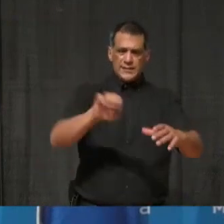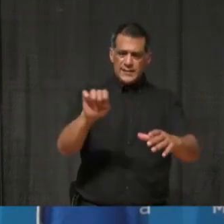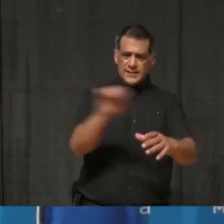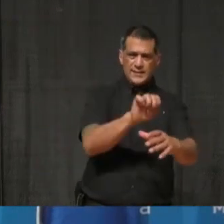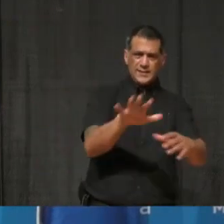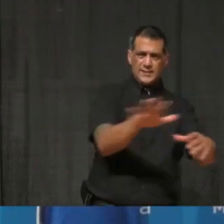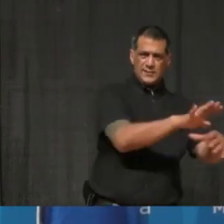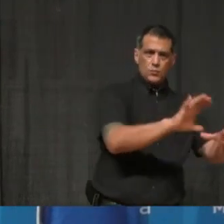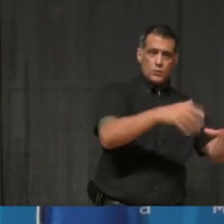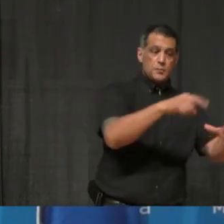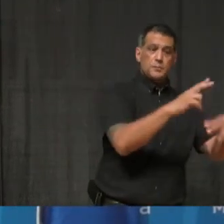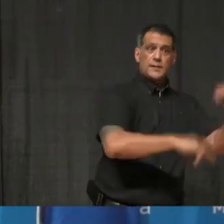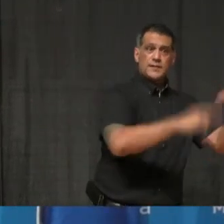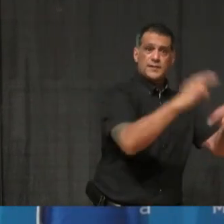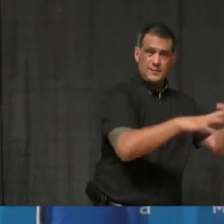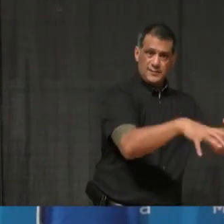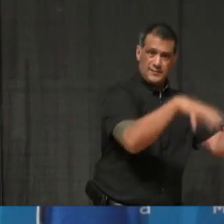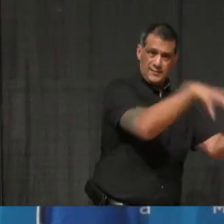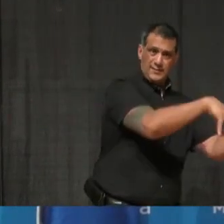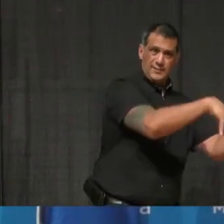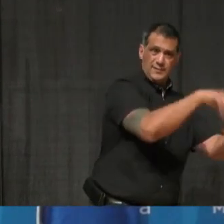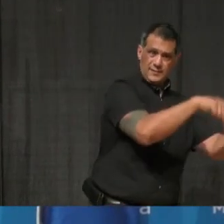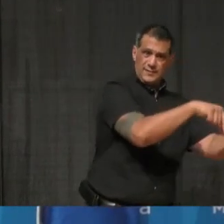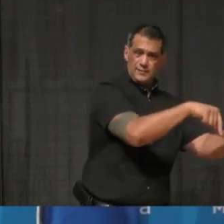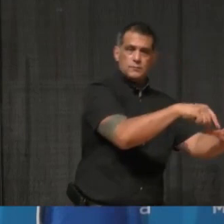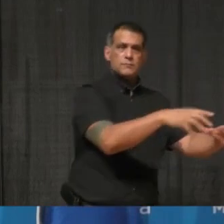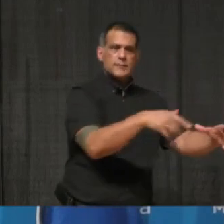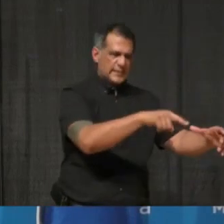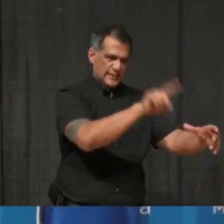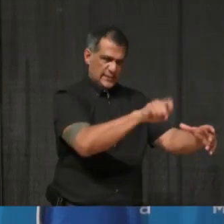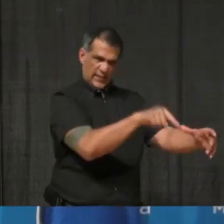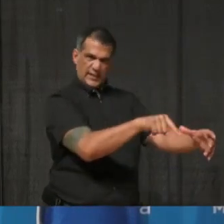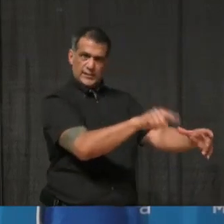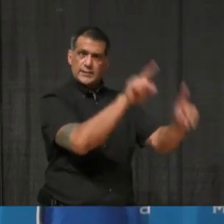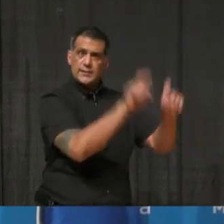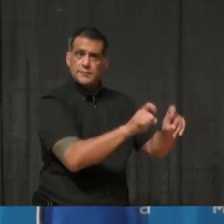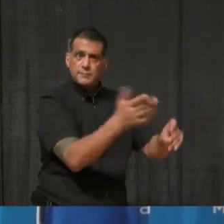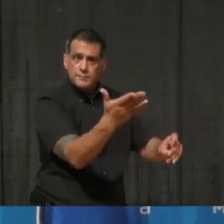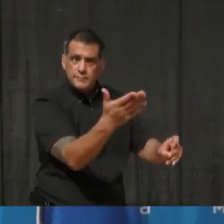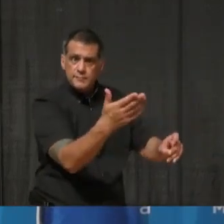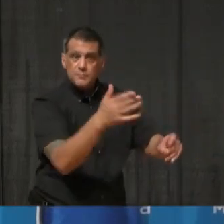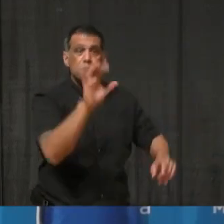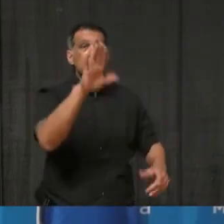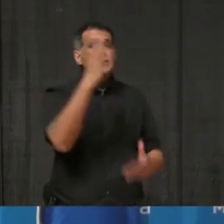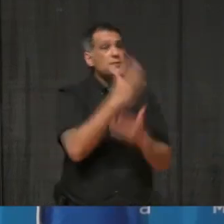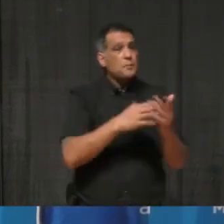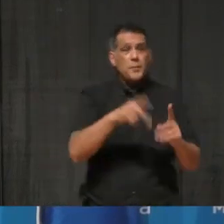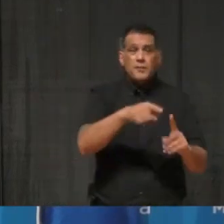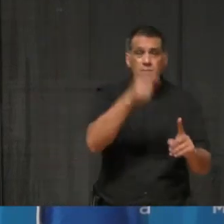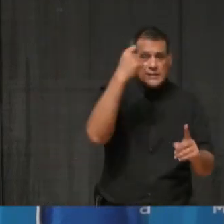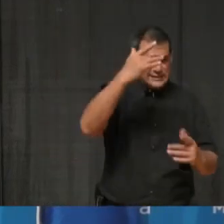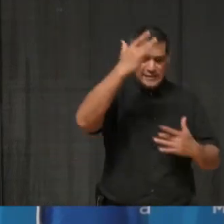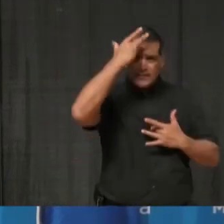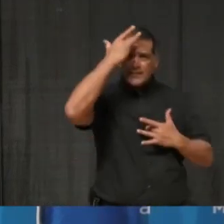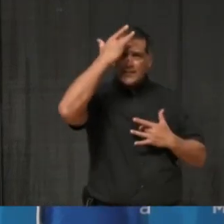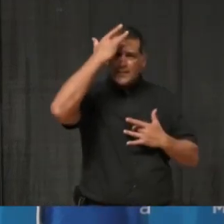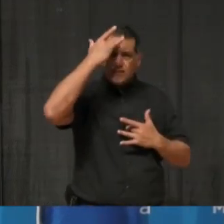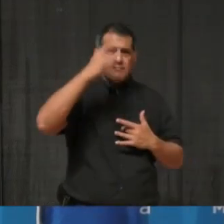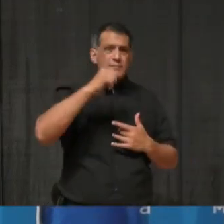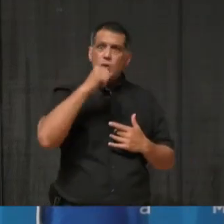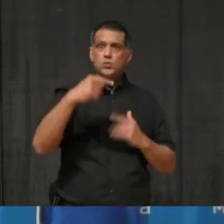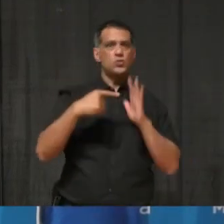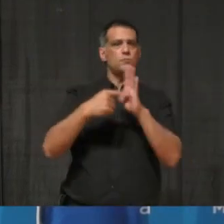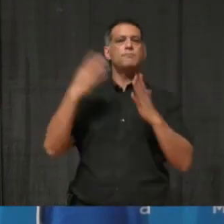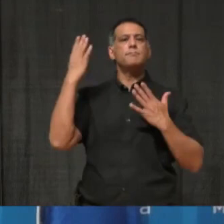pandemic to try to actually find perhaps asymptomatic people who wouldn't even know that they could be spreading the virus to their colleagues? I've just come back to the